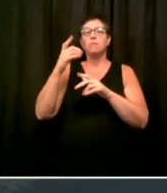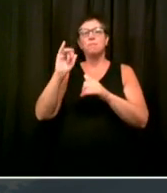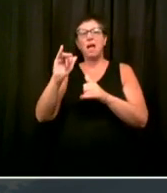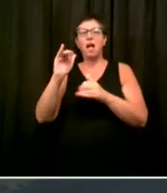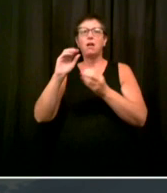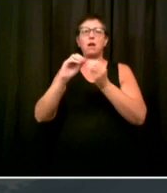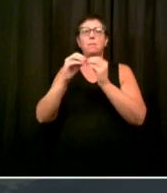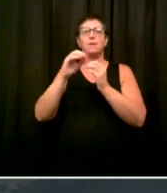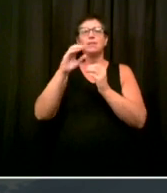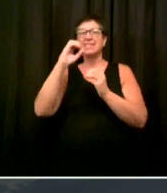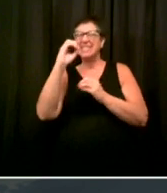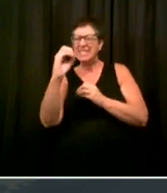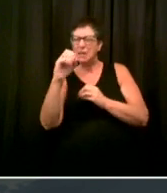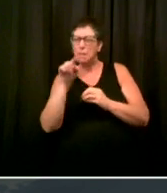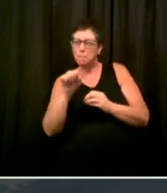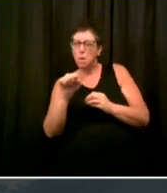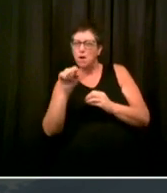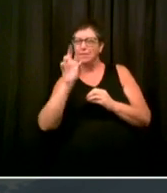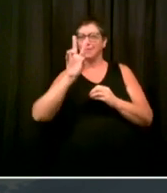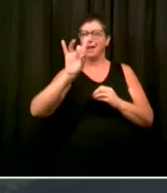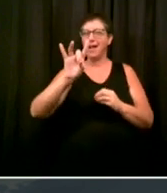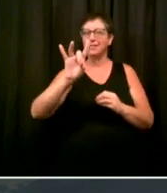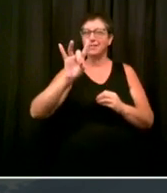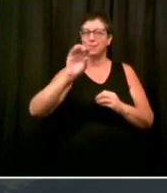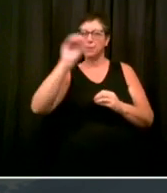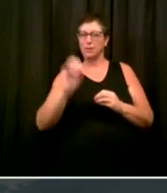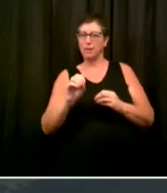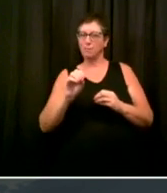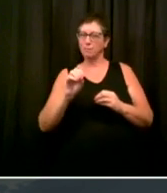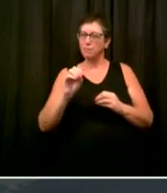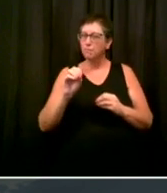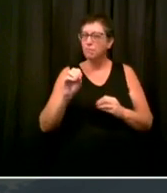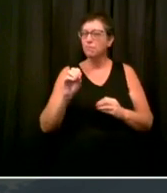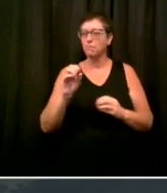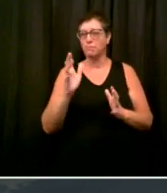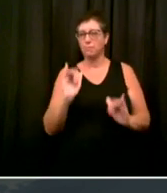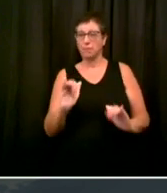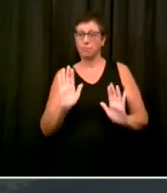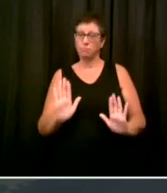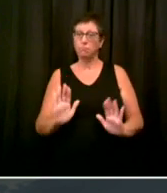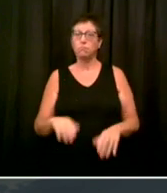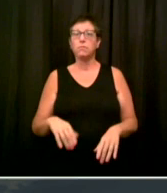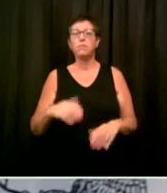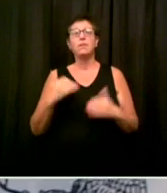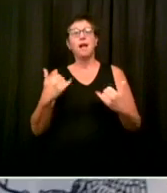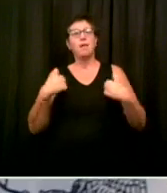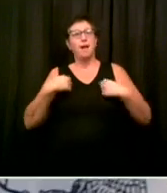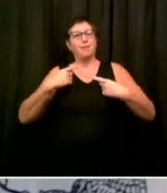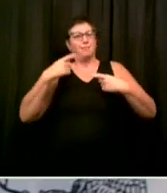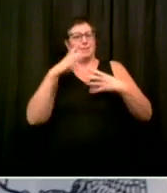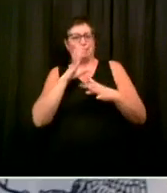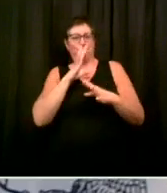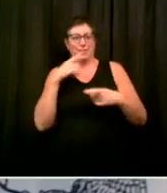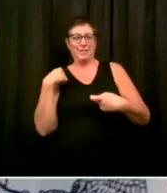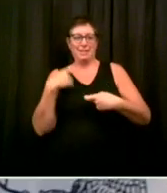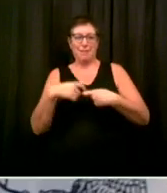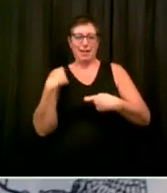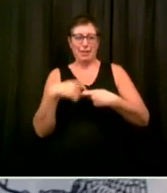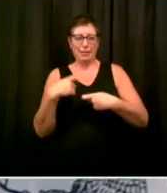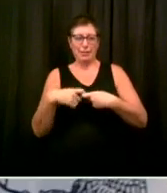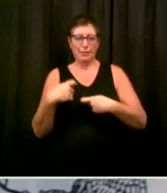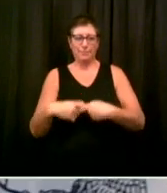.83%. A few words in Spanish. El coronavirus ha